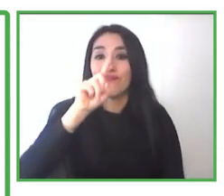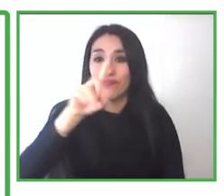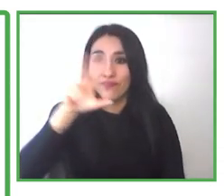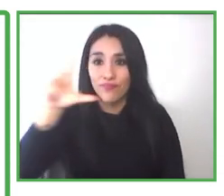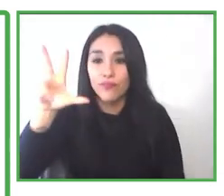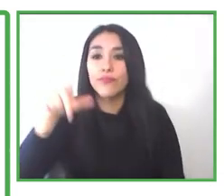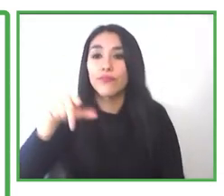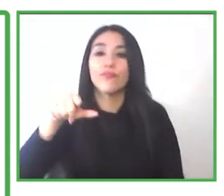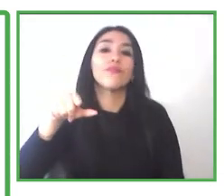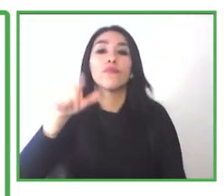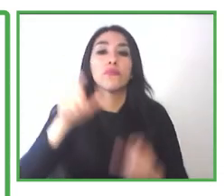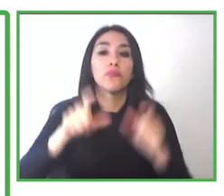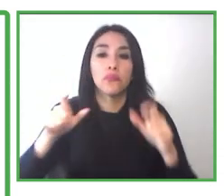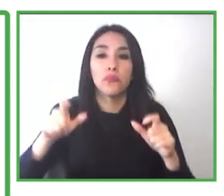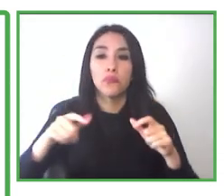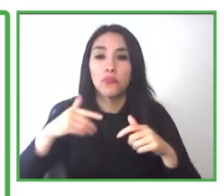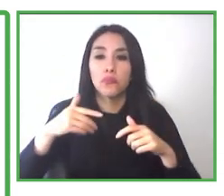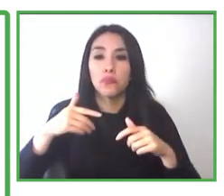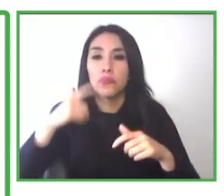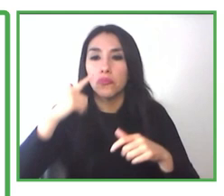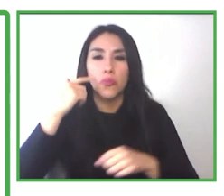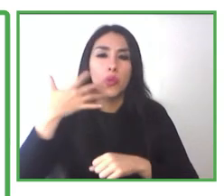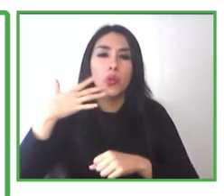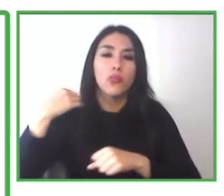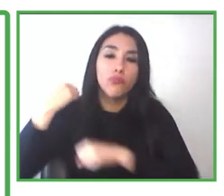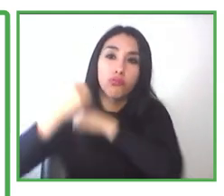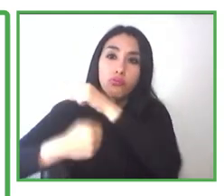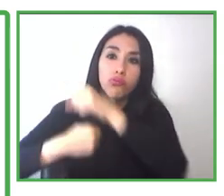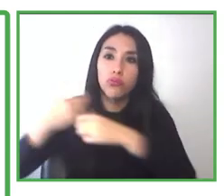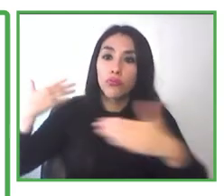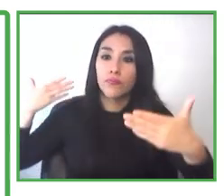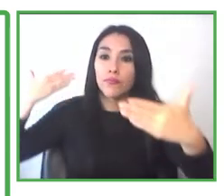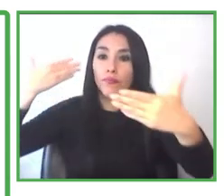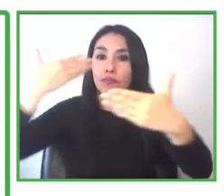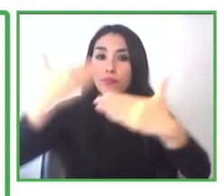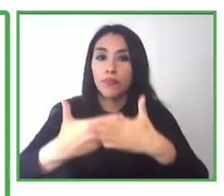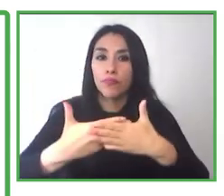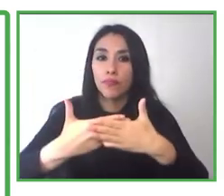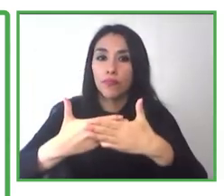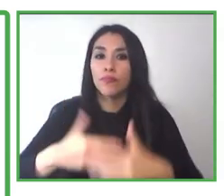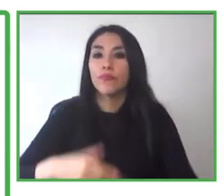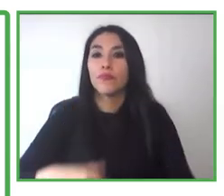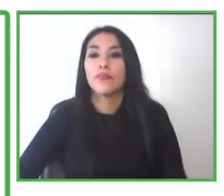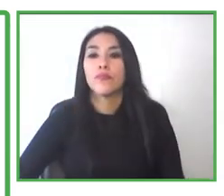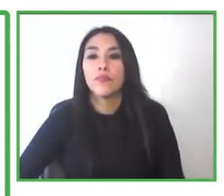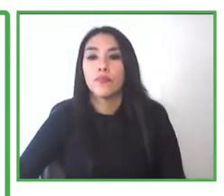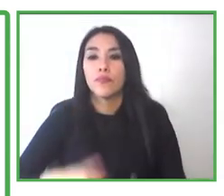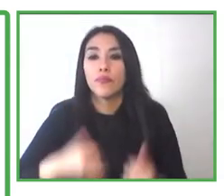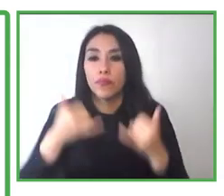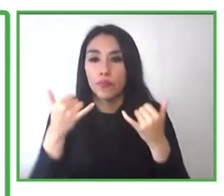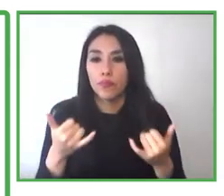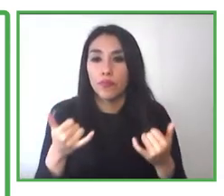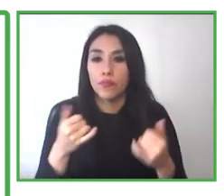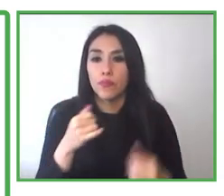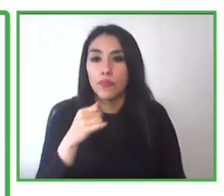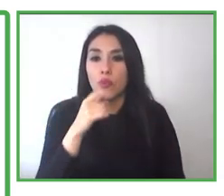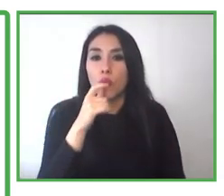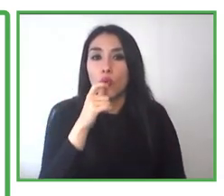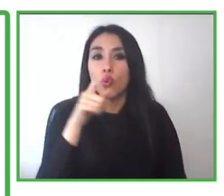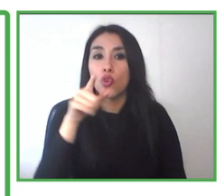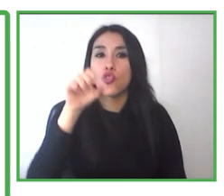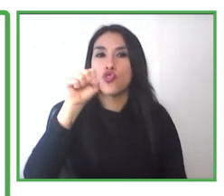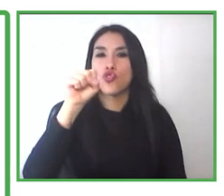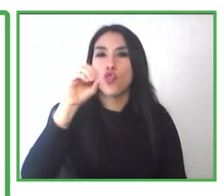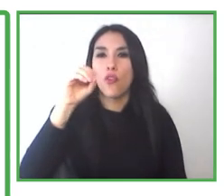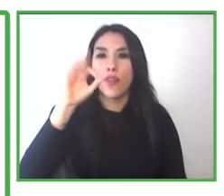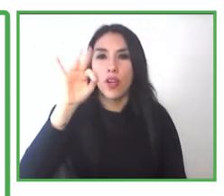had different testimonials, for example, Sophia, she's been